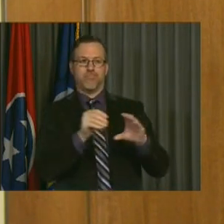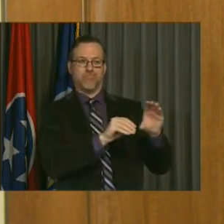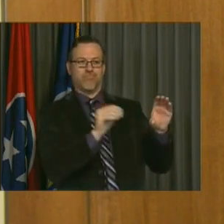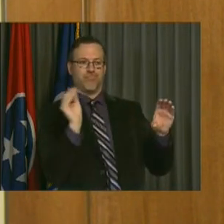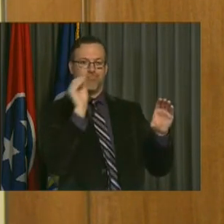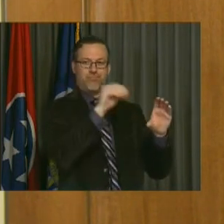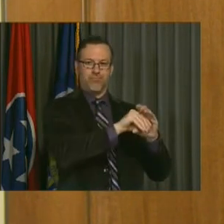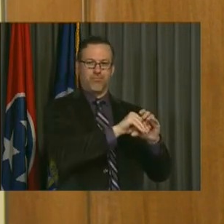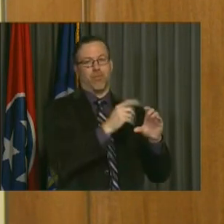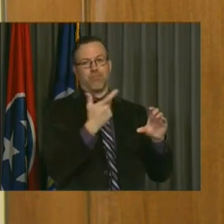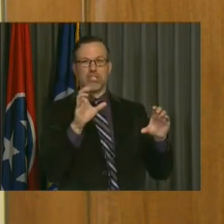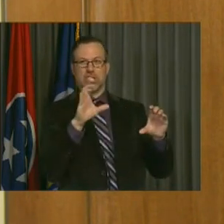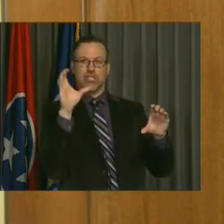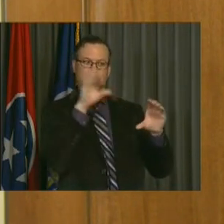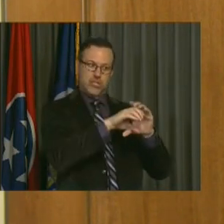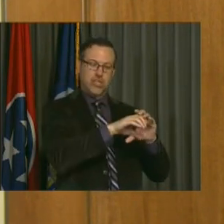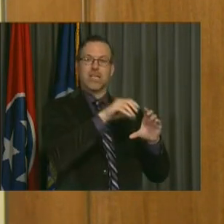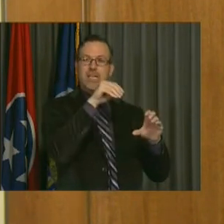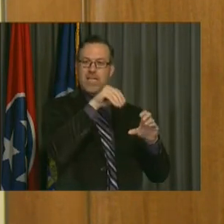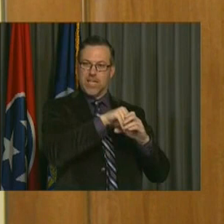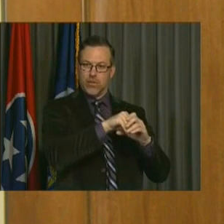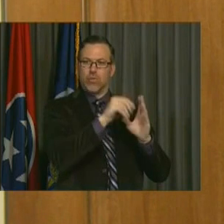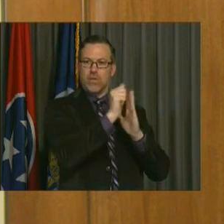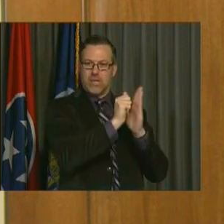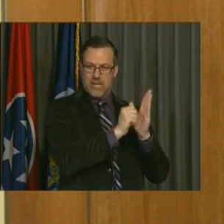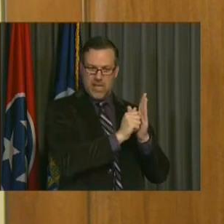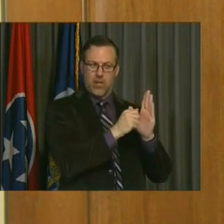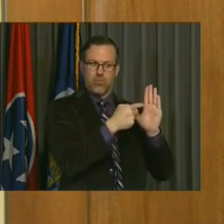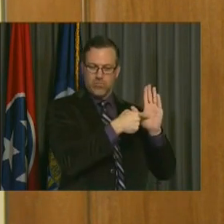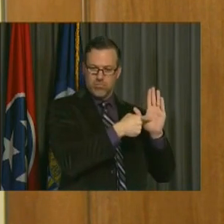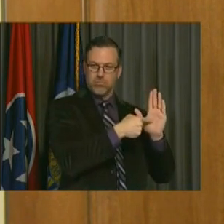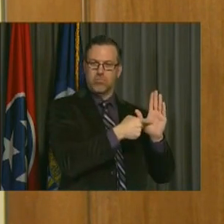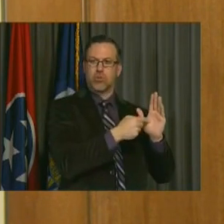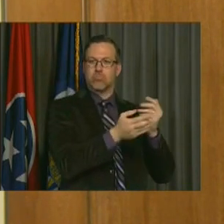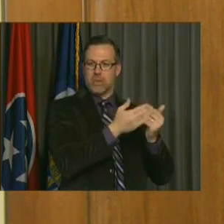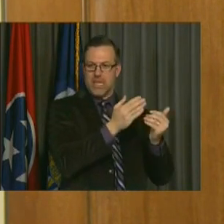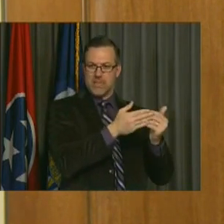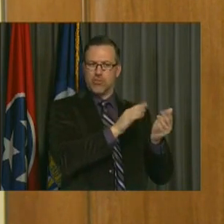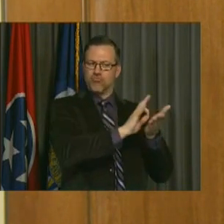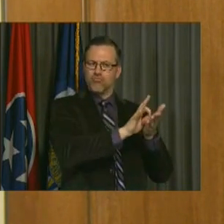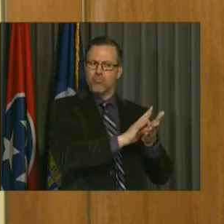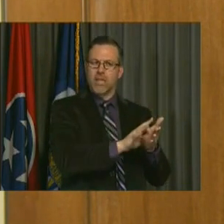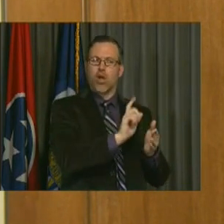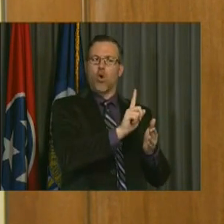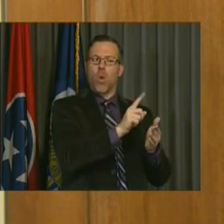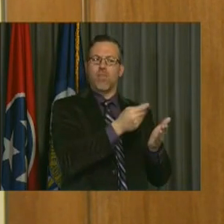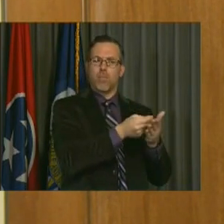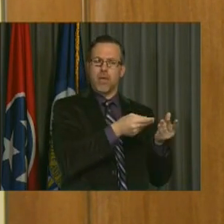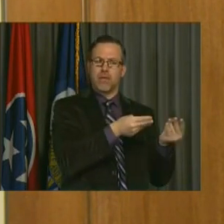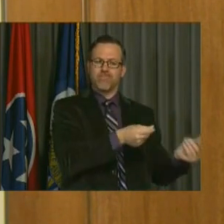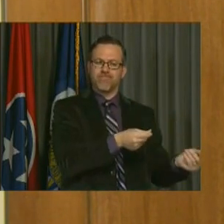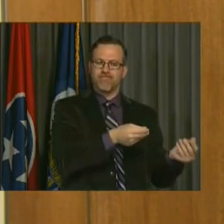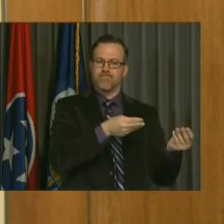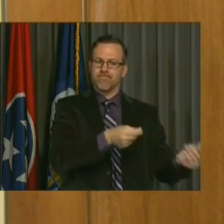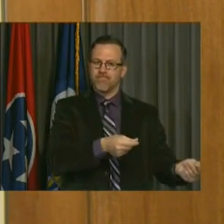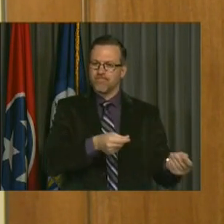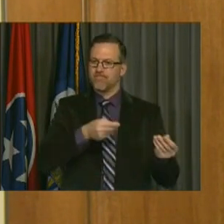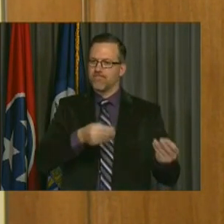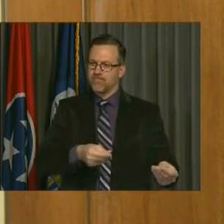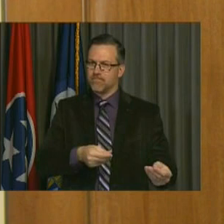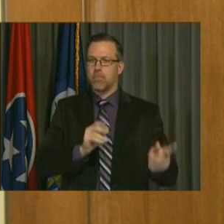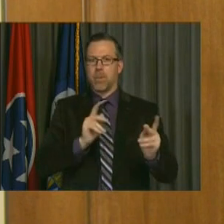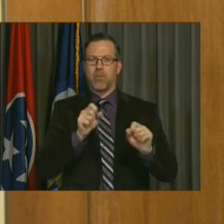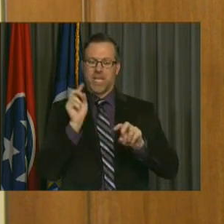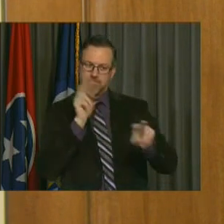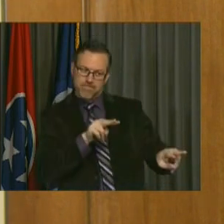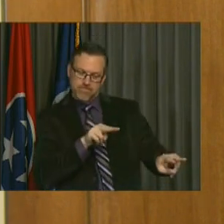so that it is very clear and very transparent to use that word here as to what the inflows of that account will be and then